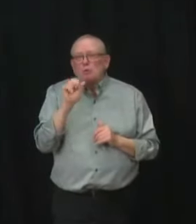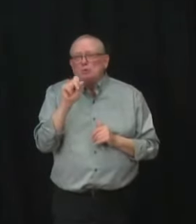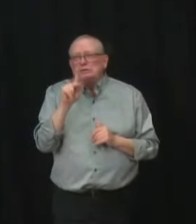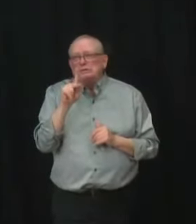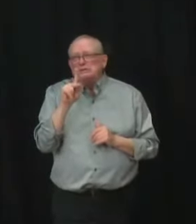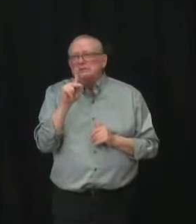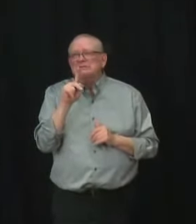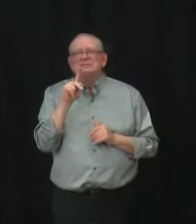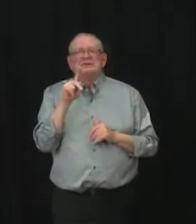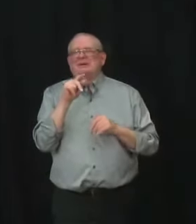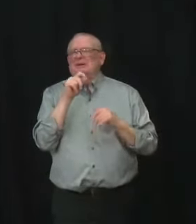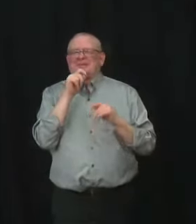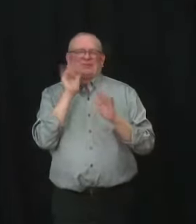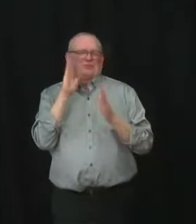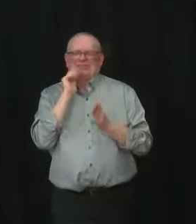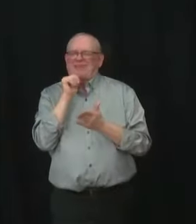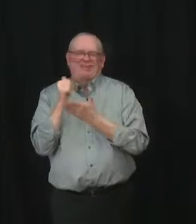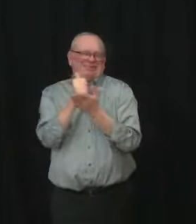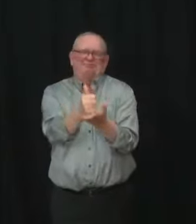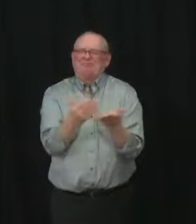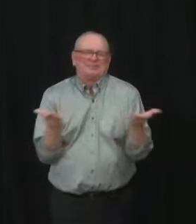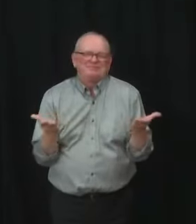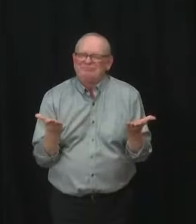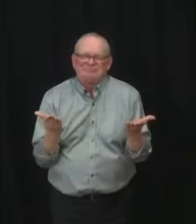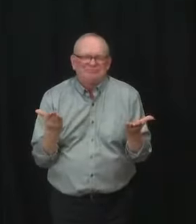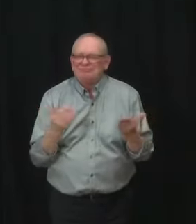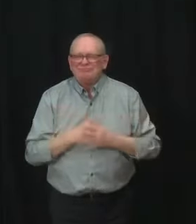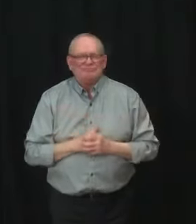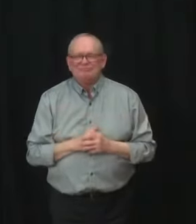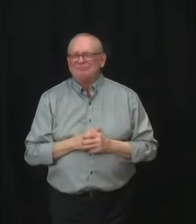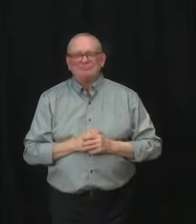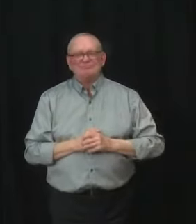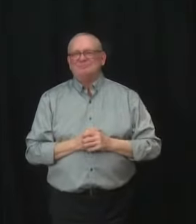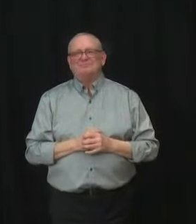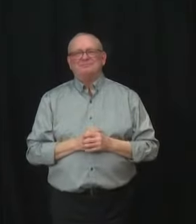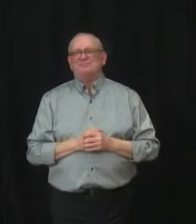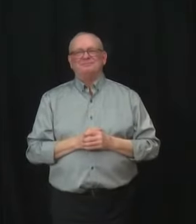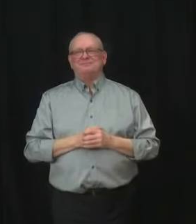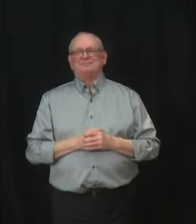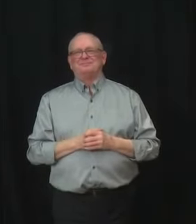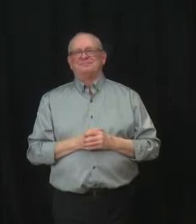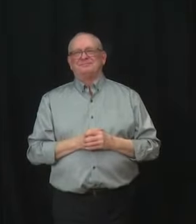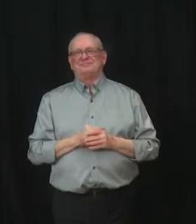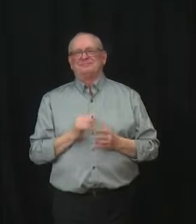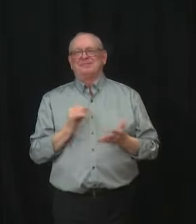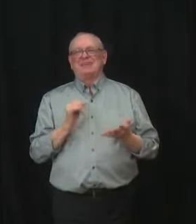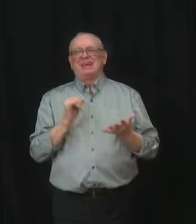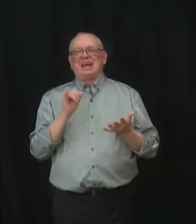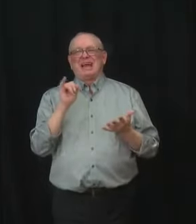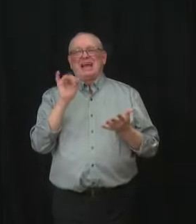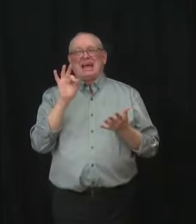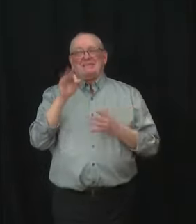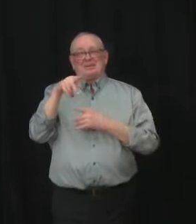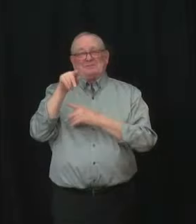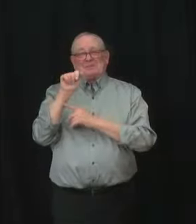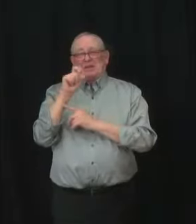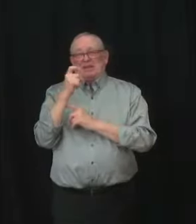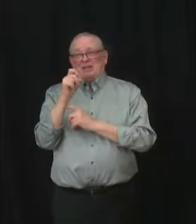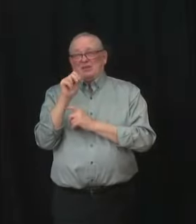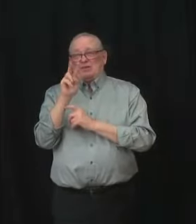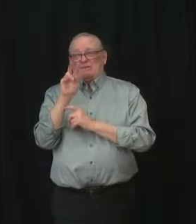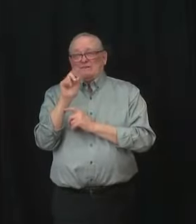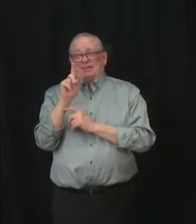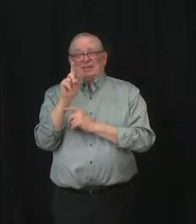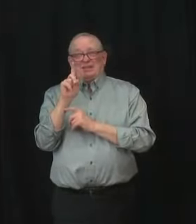inducing antiviral resistance to COVID-19 if Paxlovid is used improperly. This is why we are